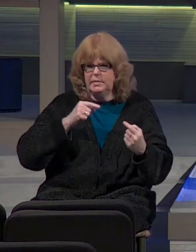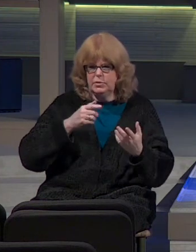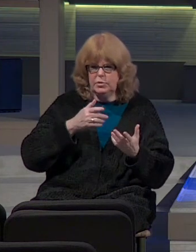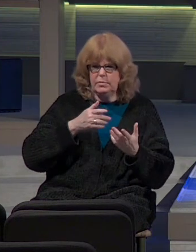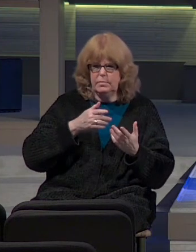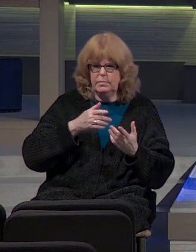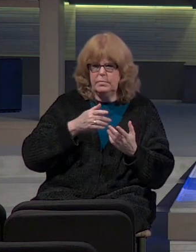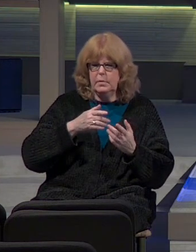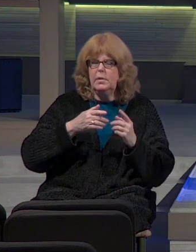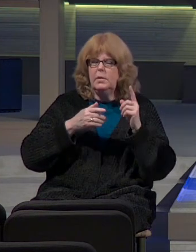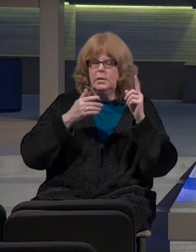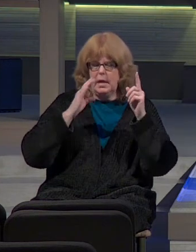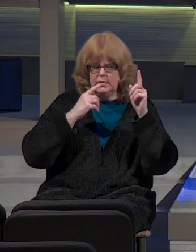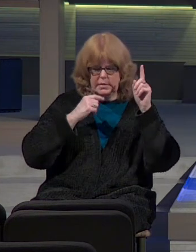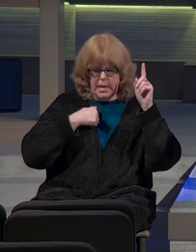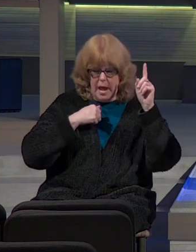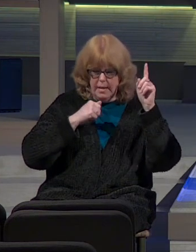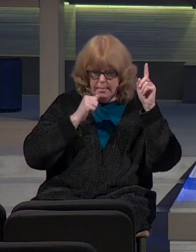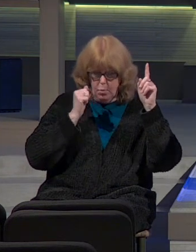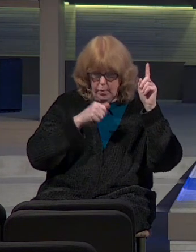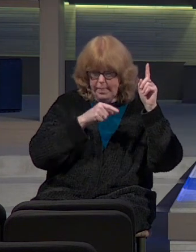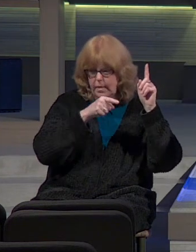I am with you.